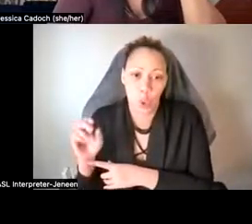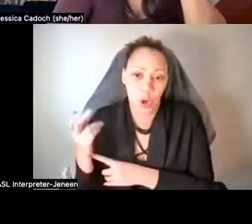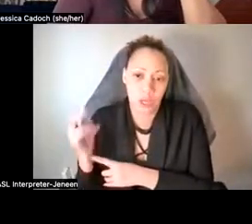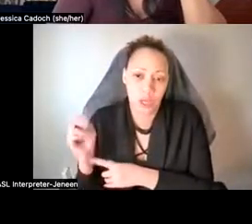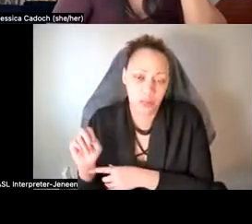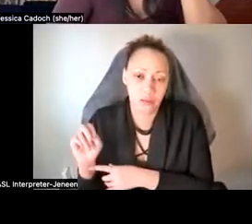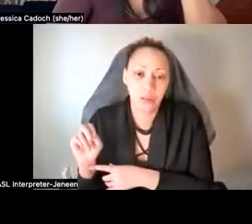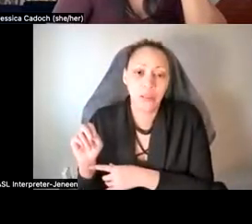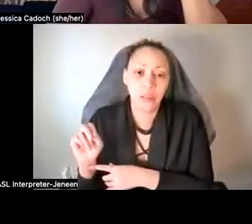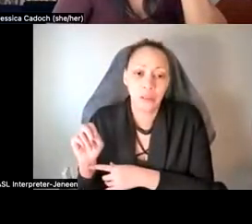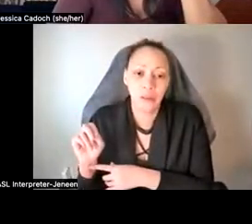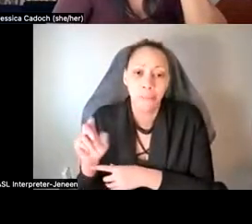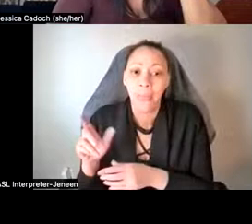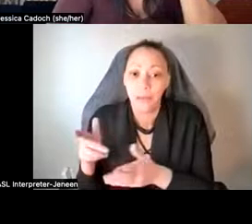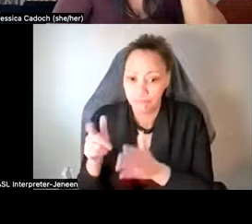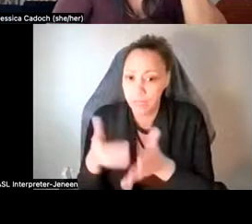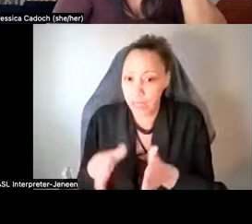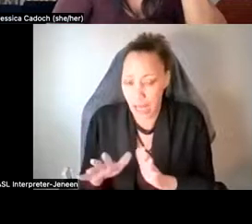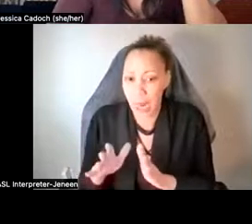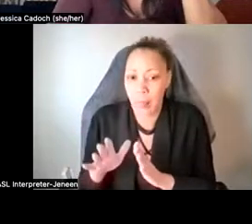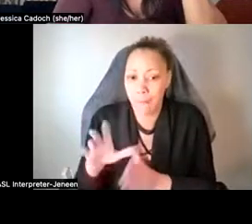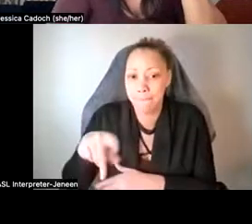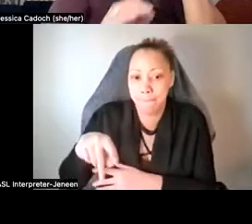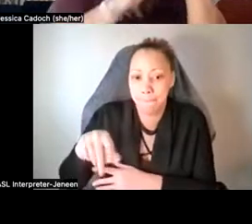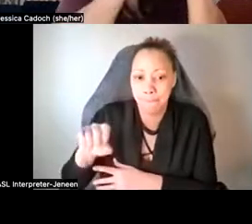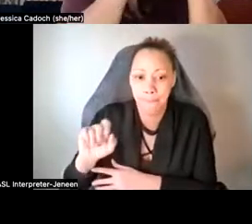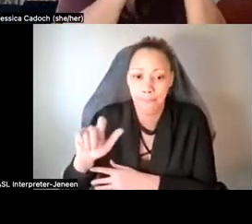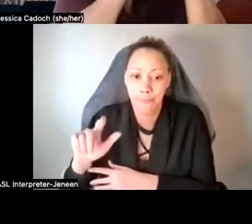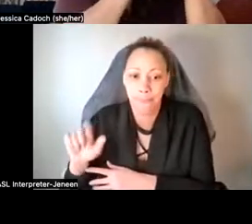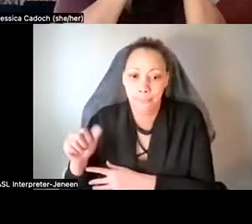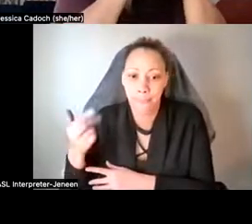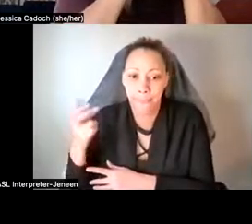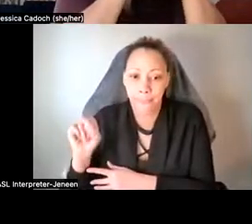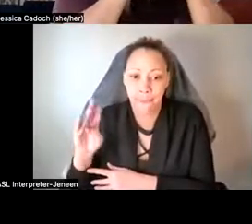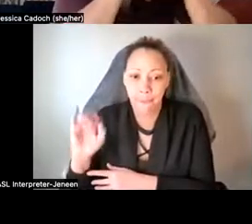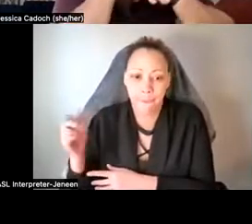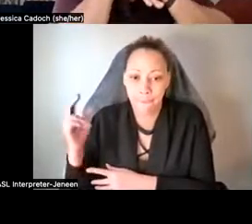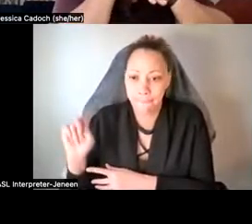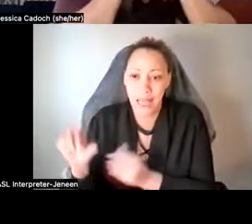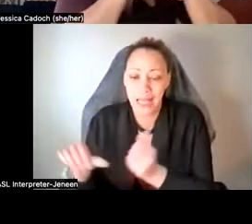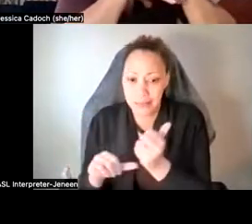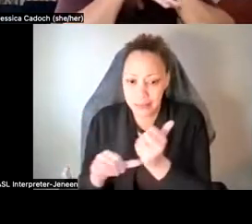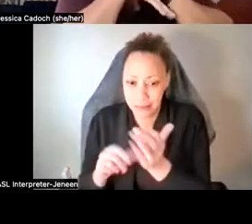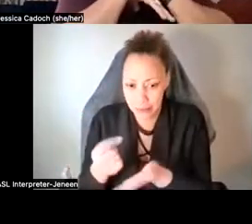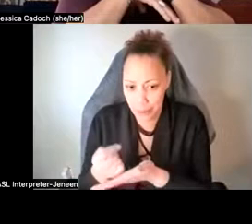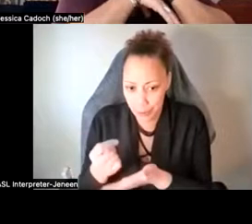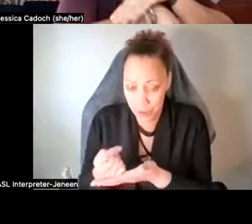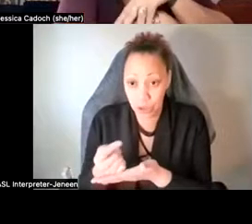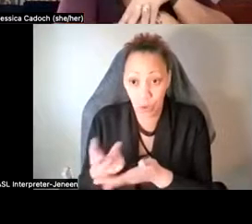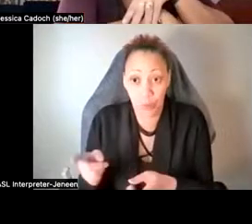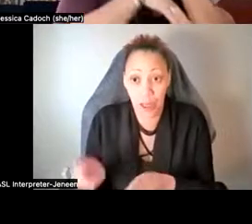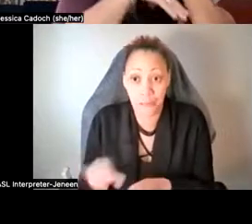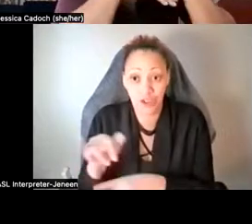therapy, um, and also decriminalized all drugs. And so that is going to be going into effect in January of